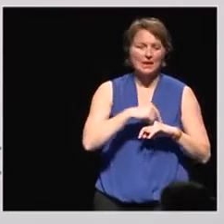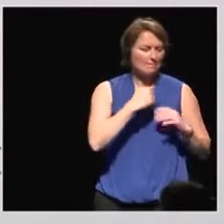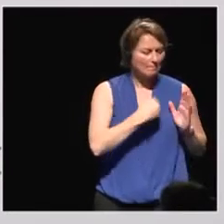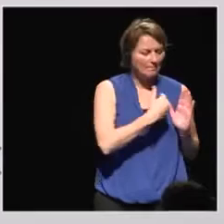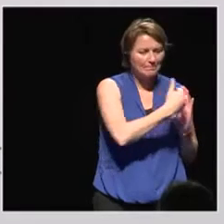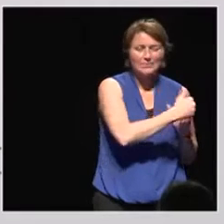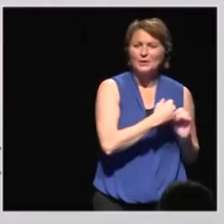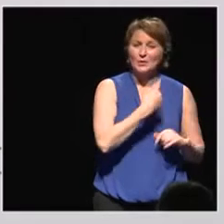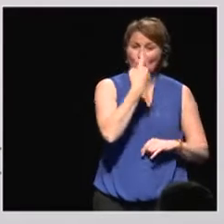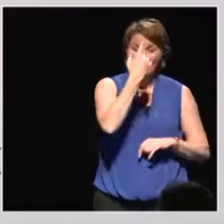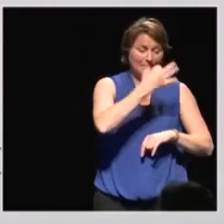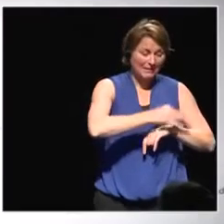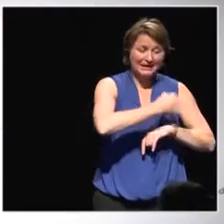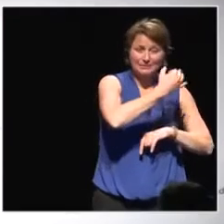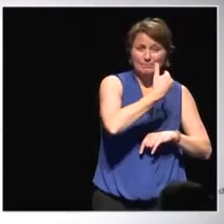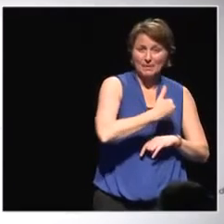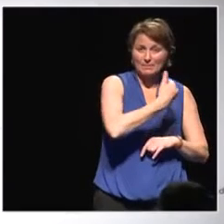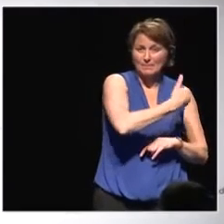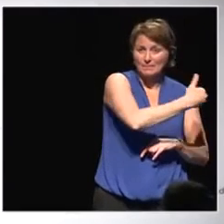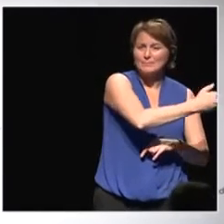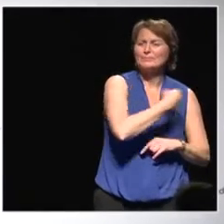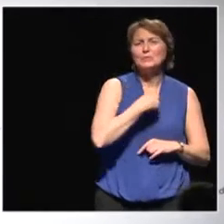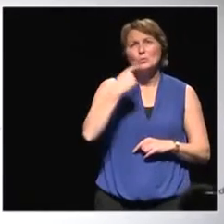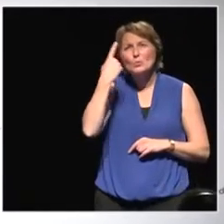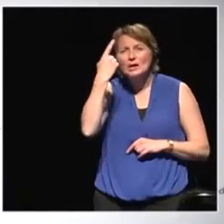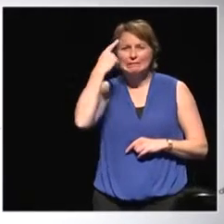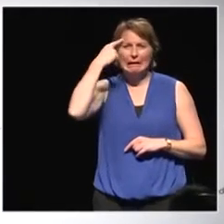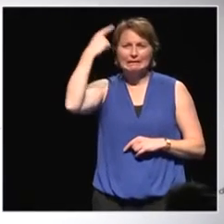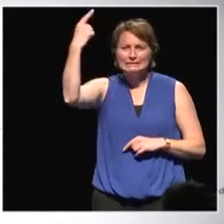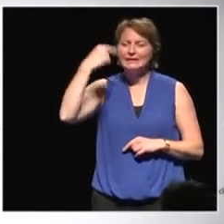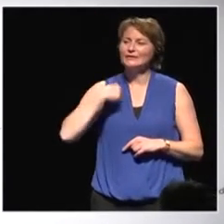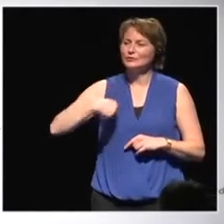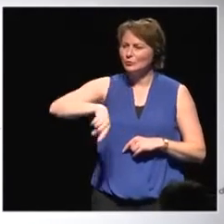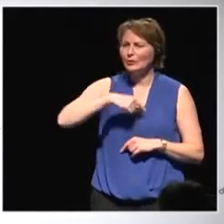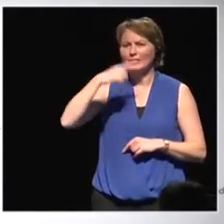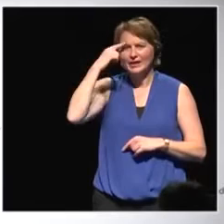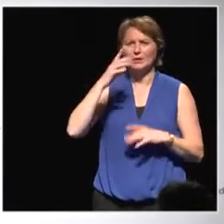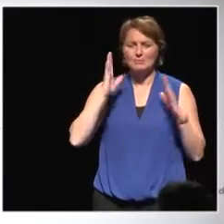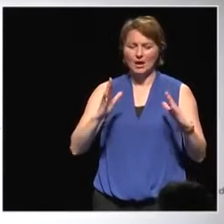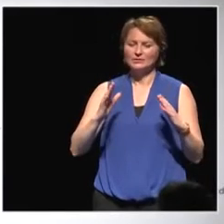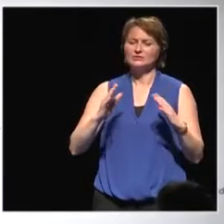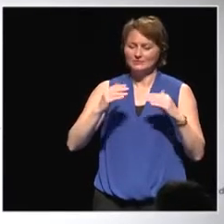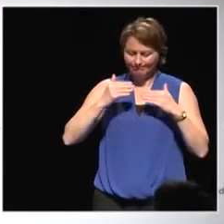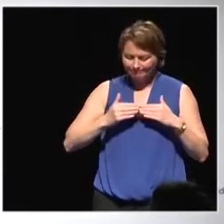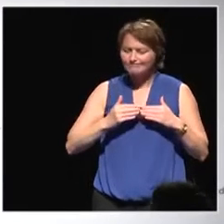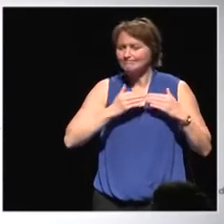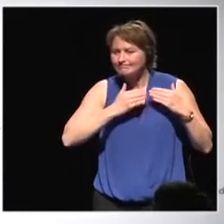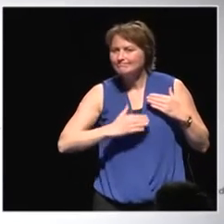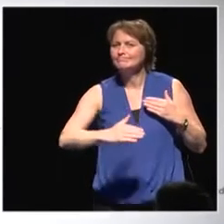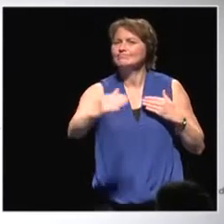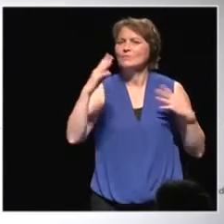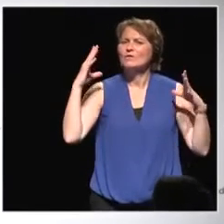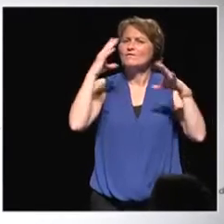one minute each, one idea where you think the focus should be from here to make global